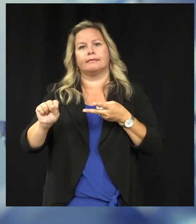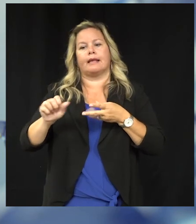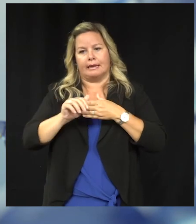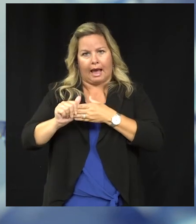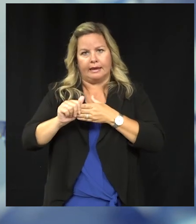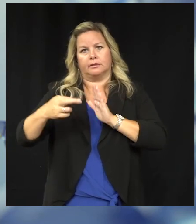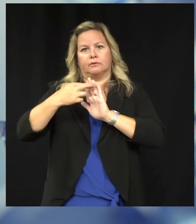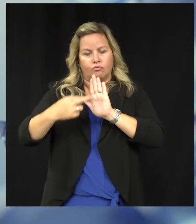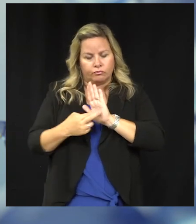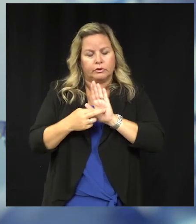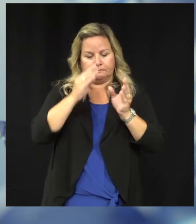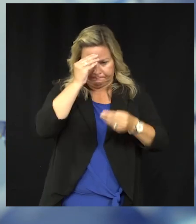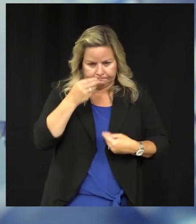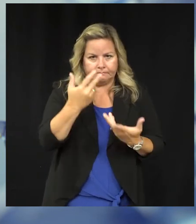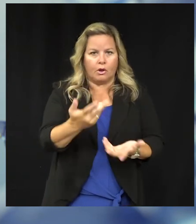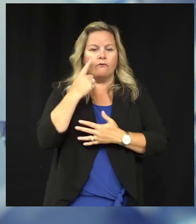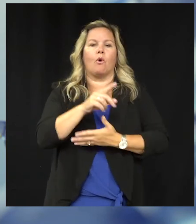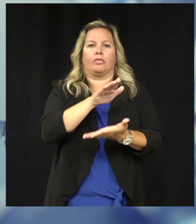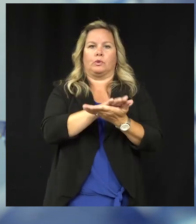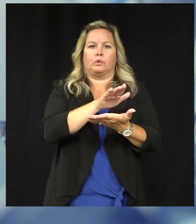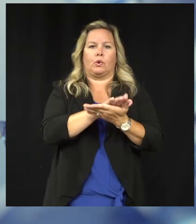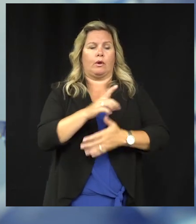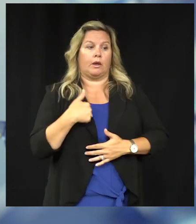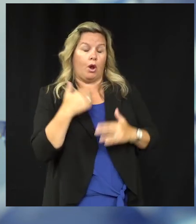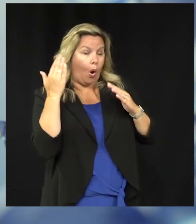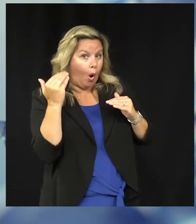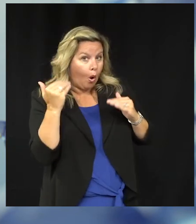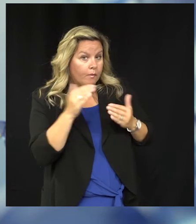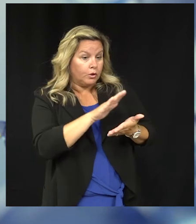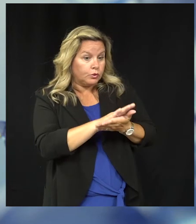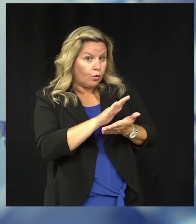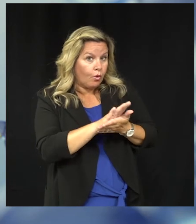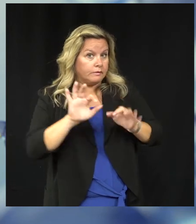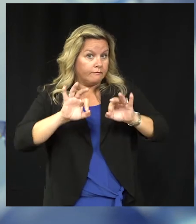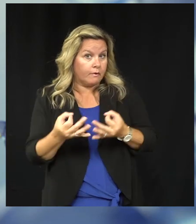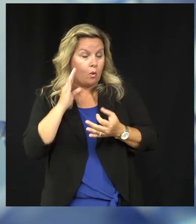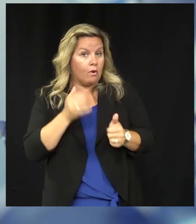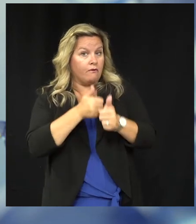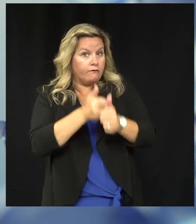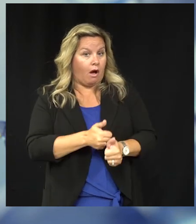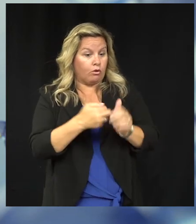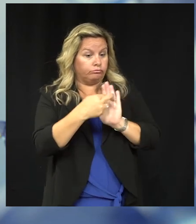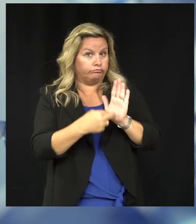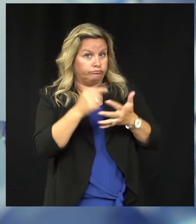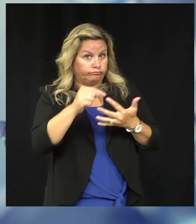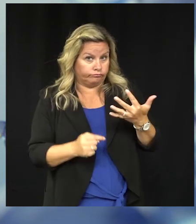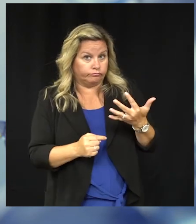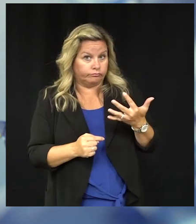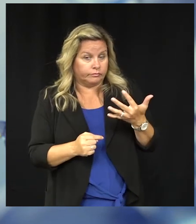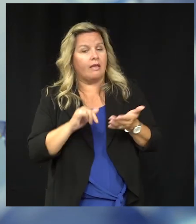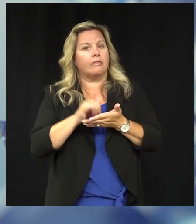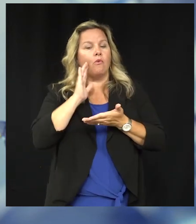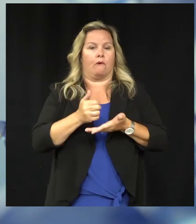we hope that schools and the families and the kids follow that that advice as well. Those recommendations will go a long way to keeping